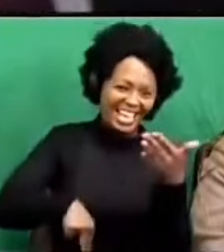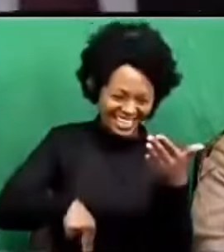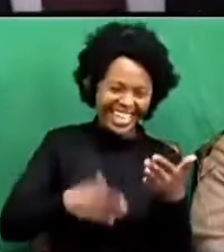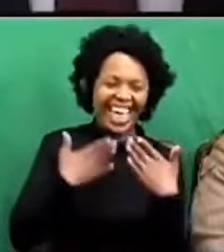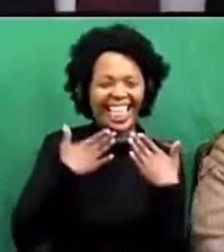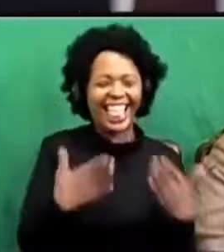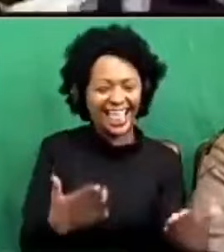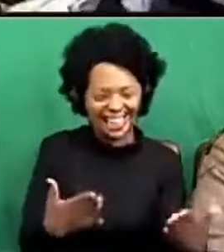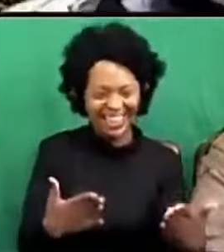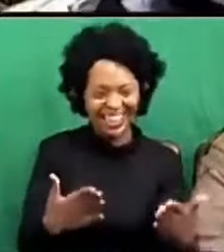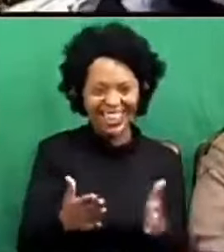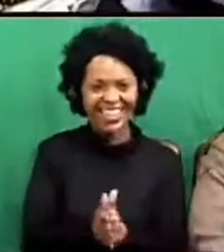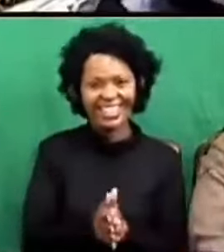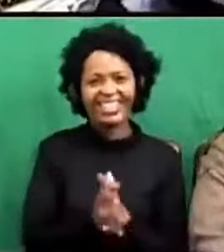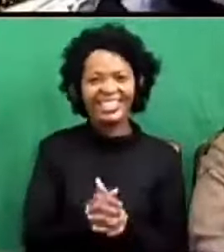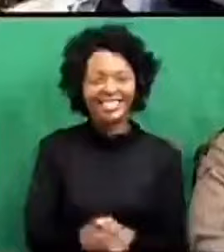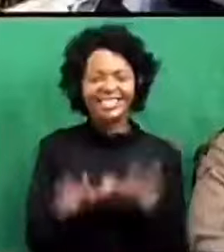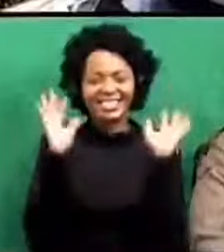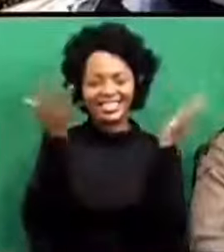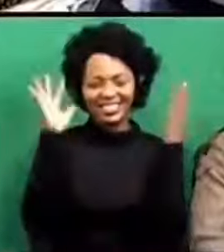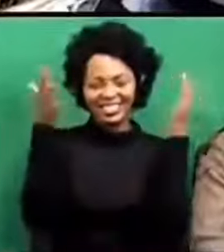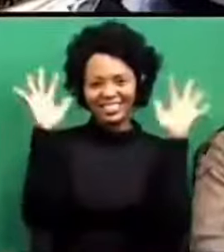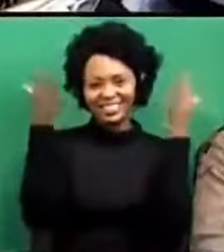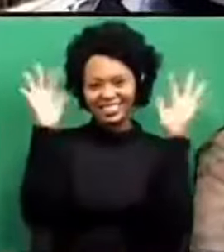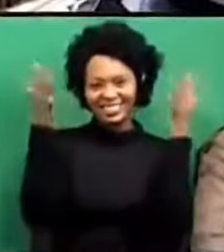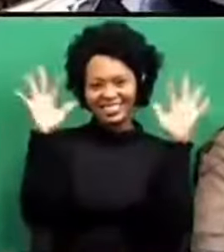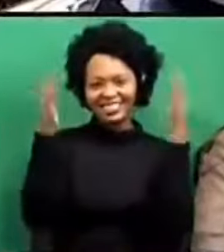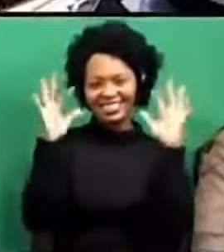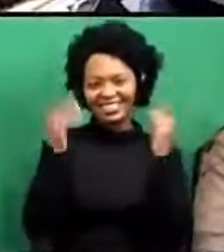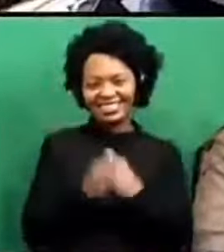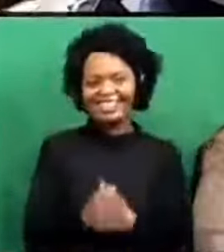Thank you, Honourable Minister. Thank you very much.